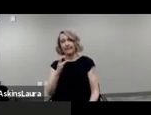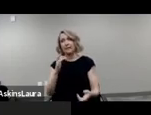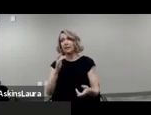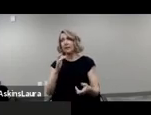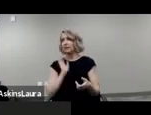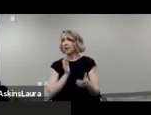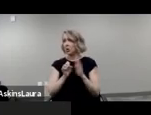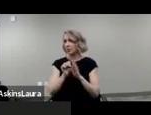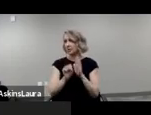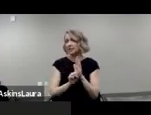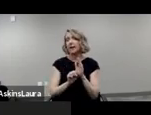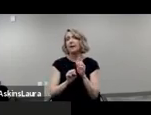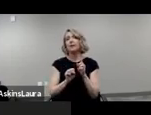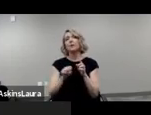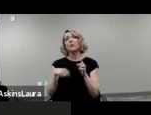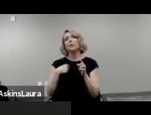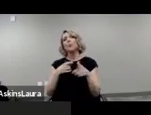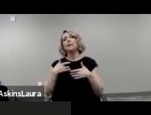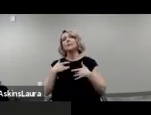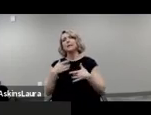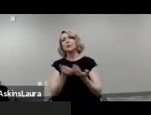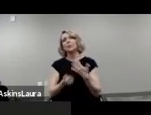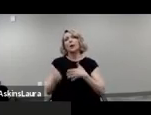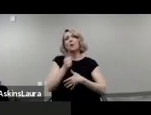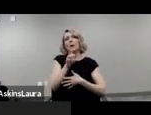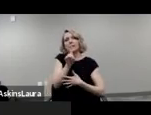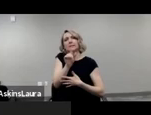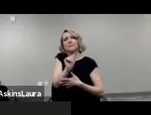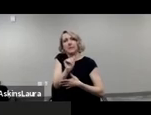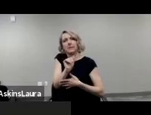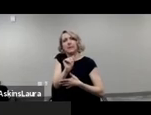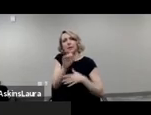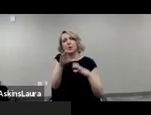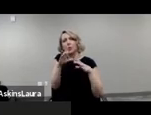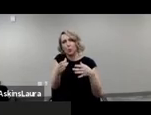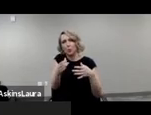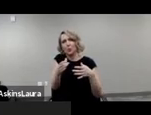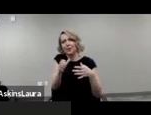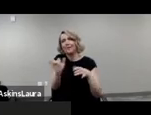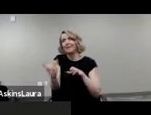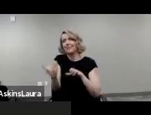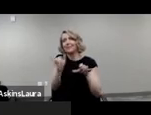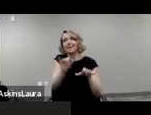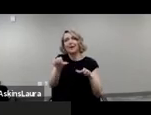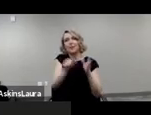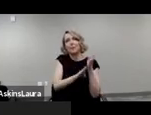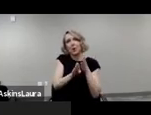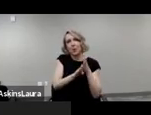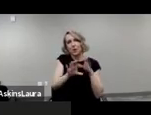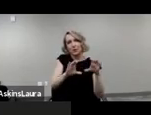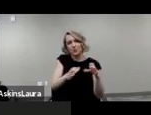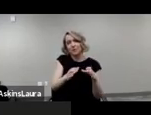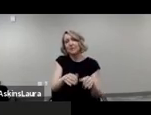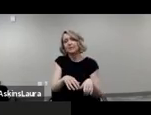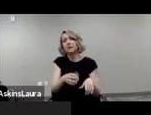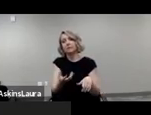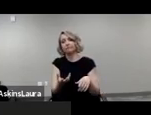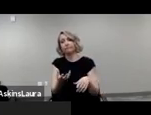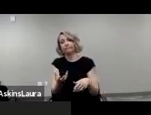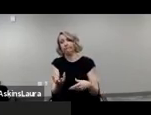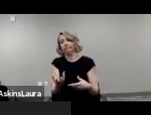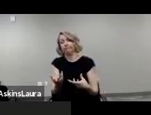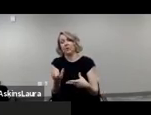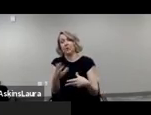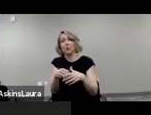disability has been prioritized as another underserved community on top of what the federal government had put out to the states,